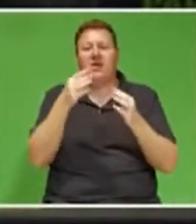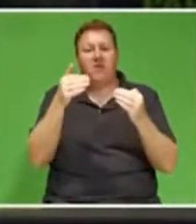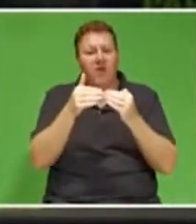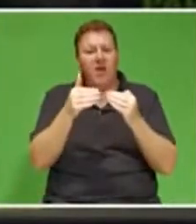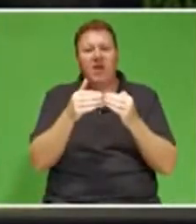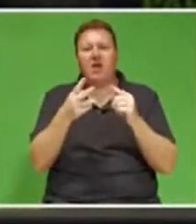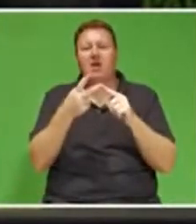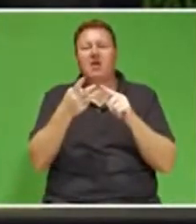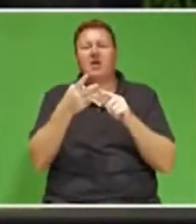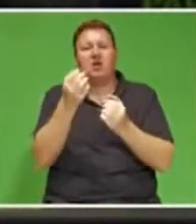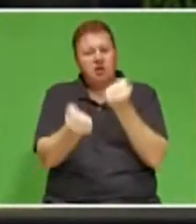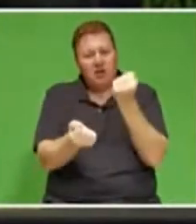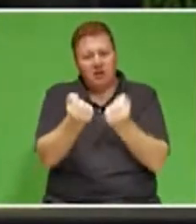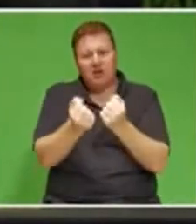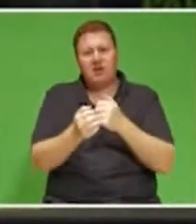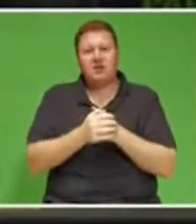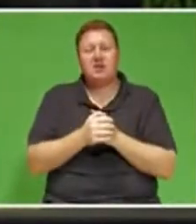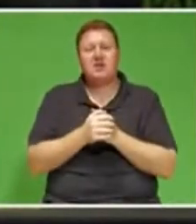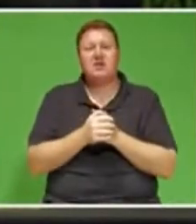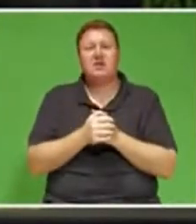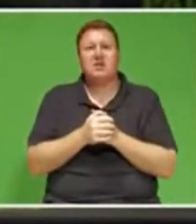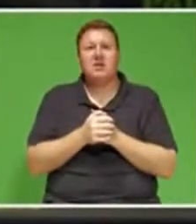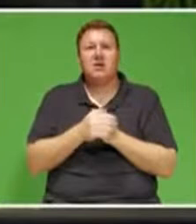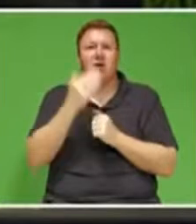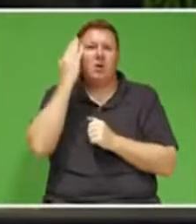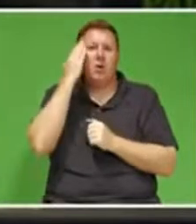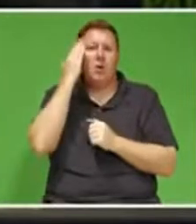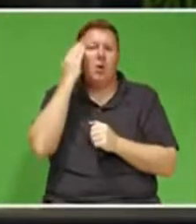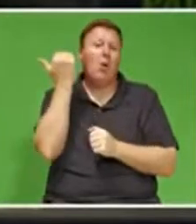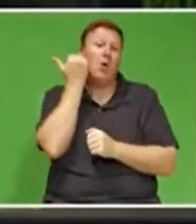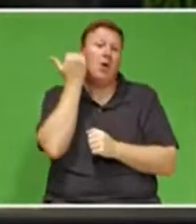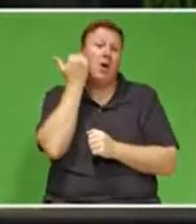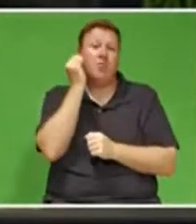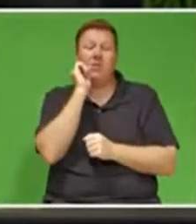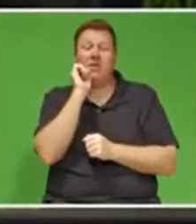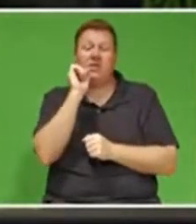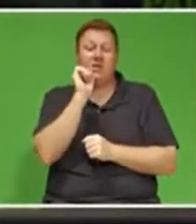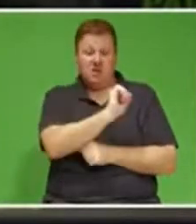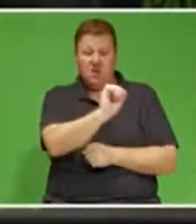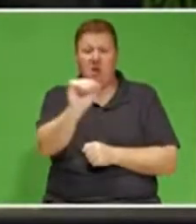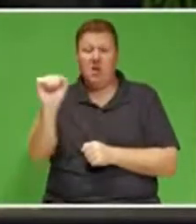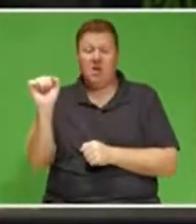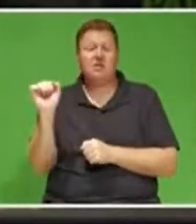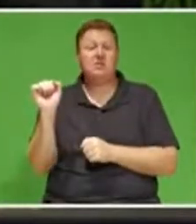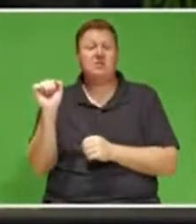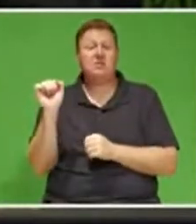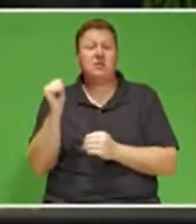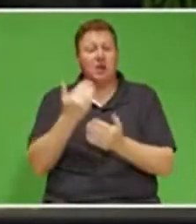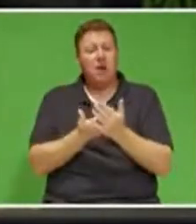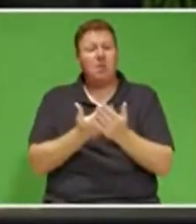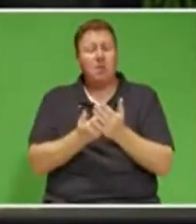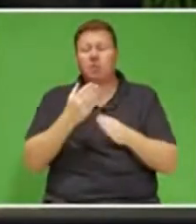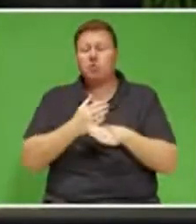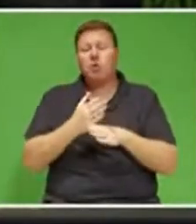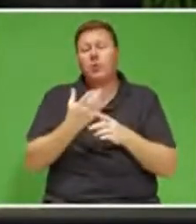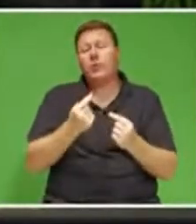and to know that their government is capable and willing to do its job.